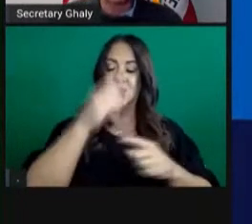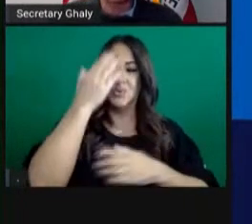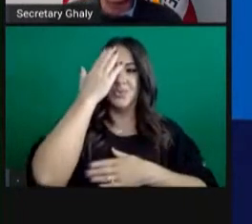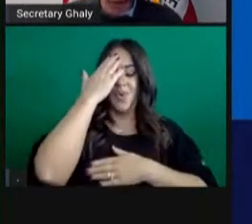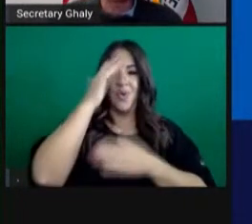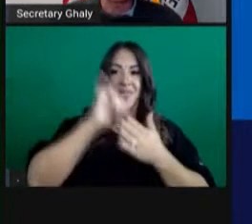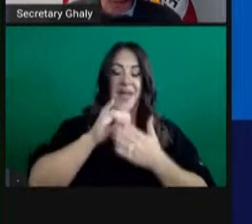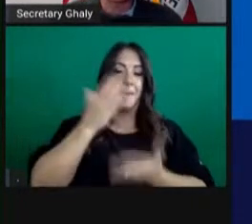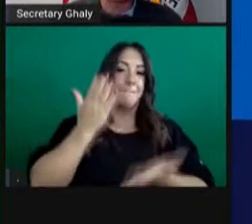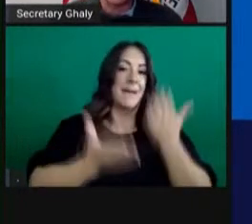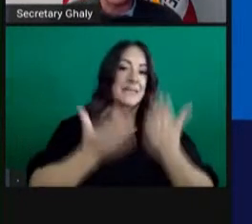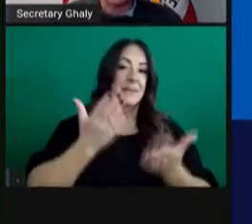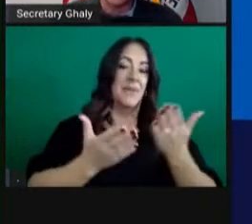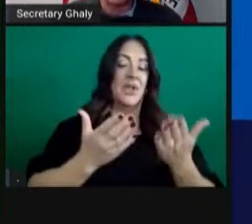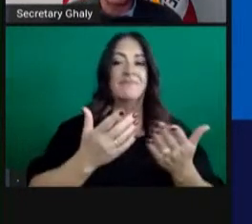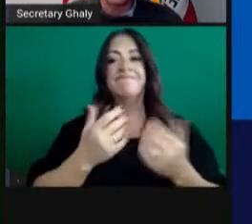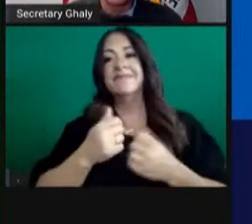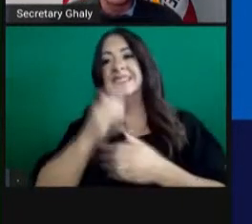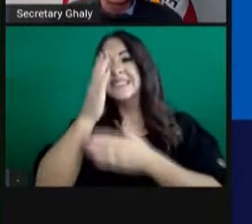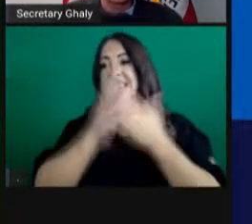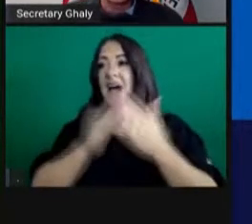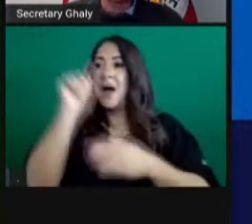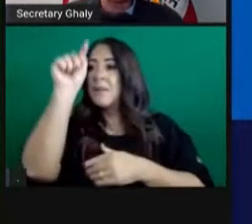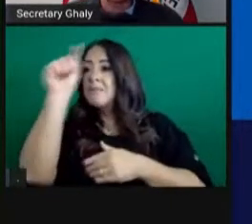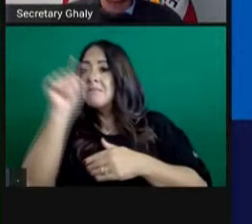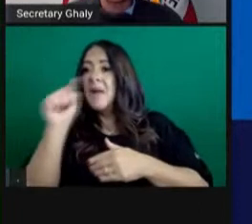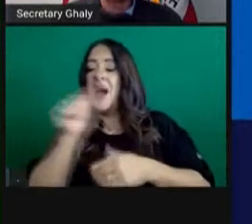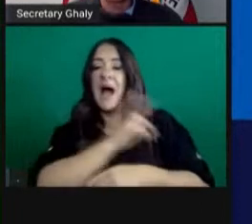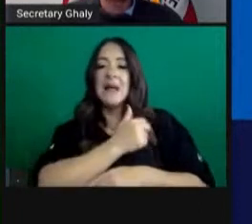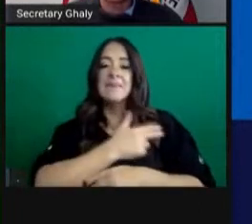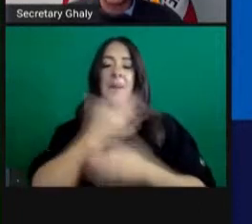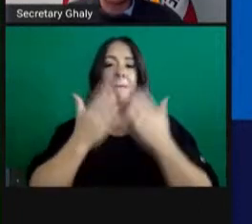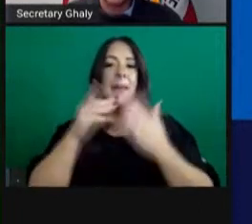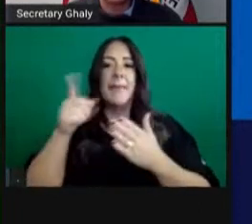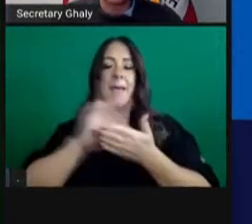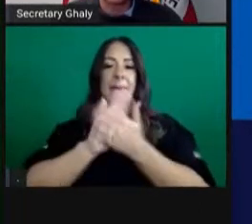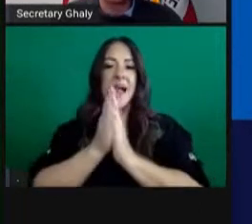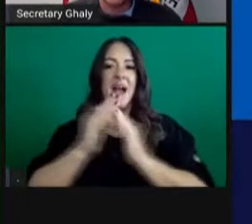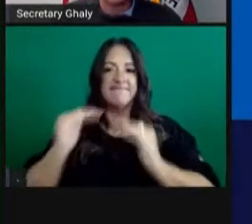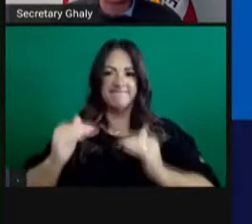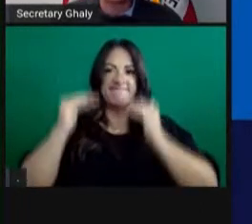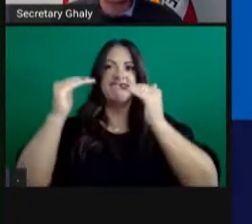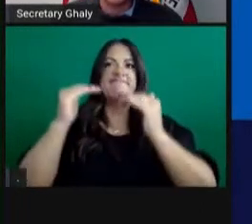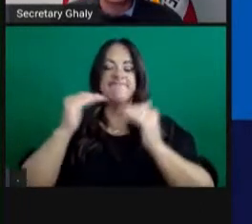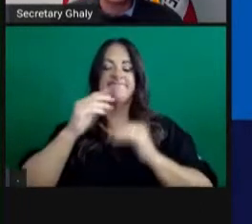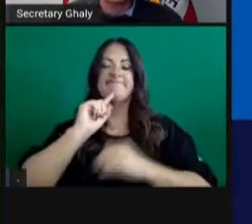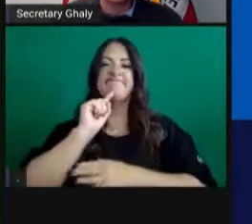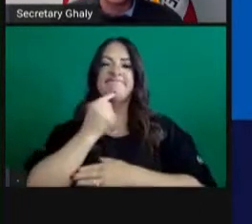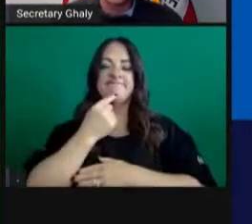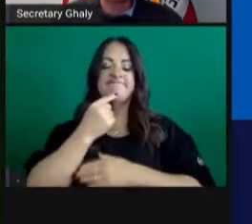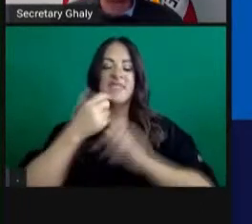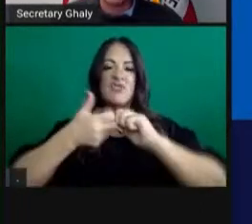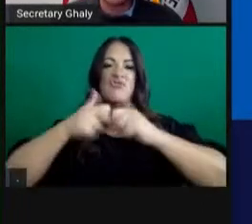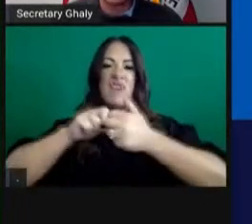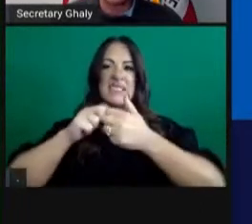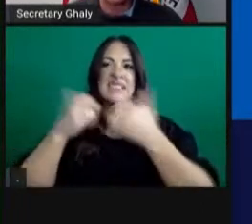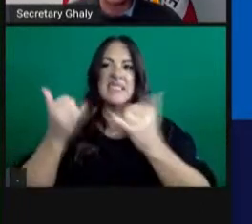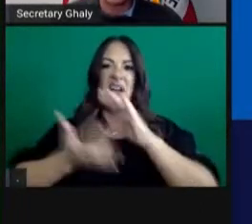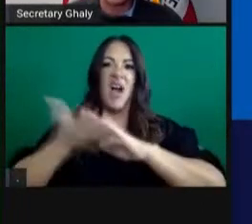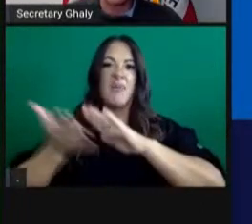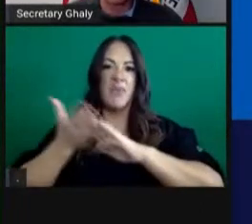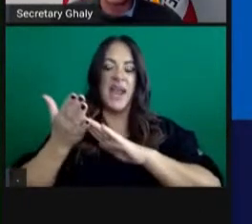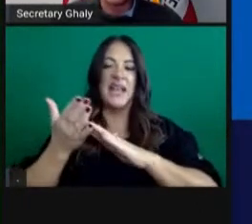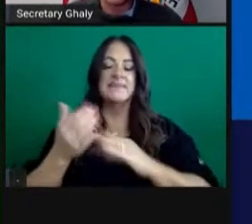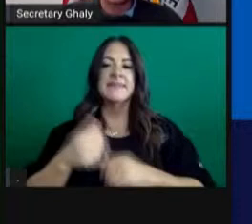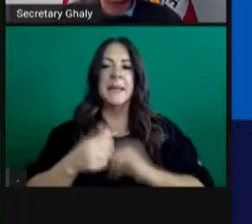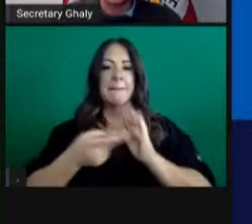some hospitals will need to resort to crisis care. That in which, as I said, medical professionals have to make